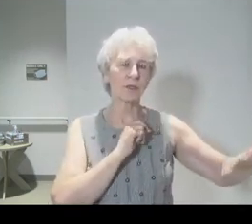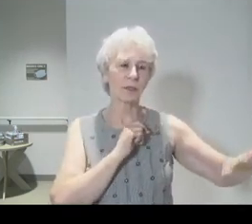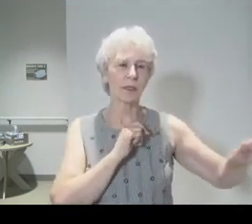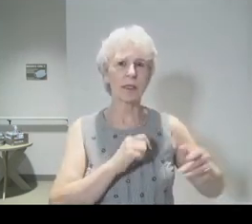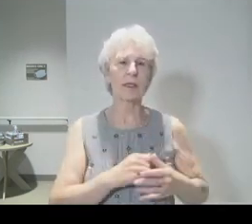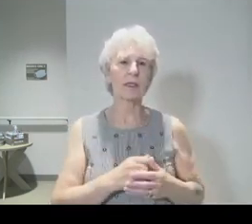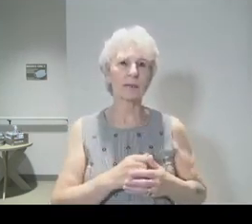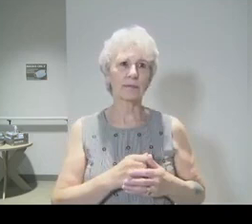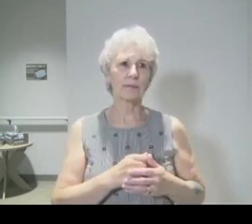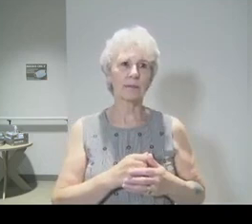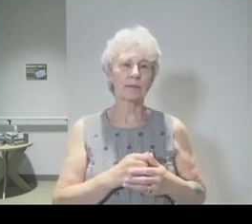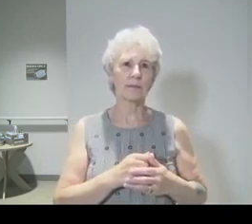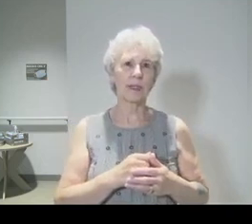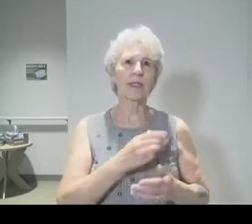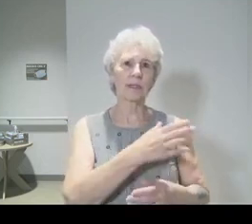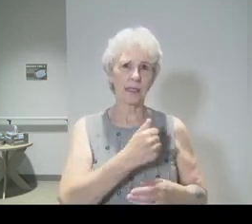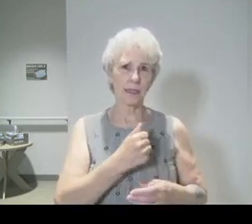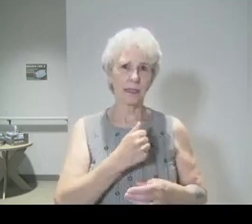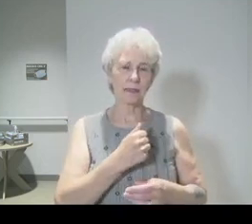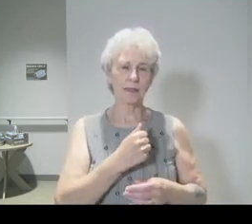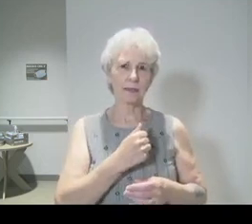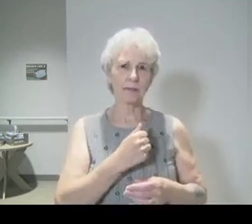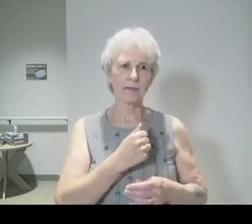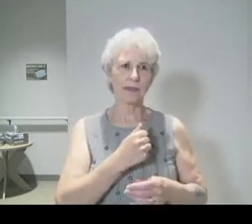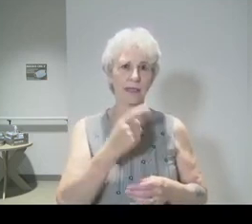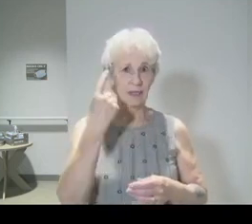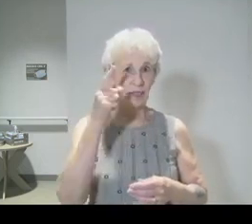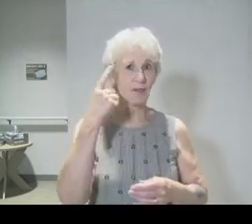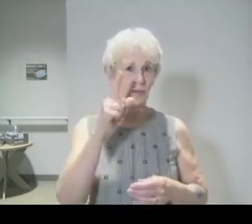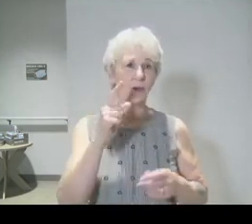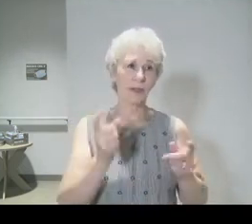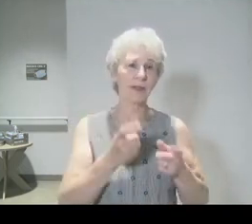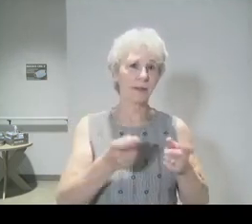tenderly, Take it, Lassie, it's for sinners.